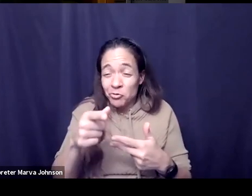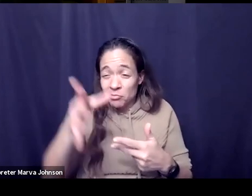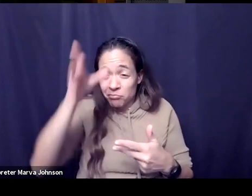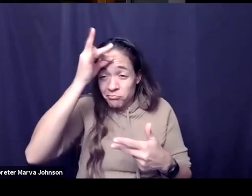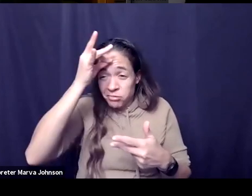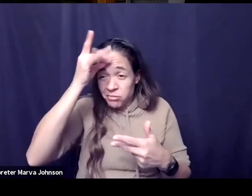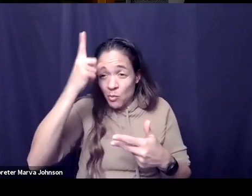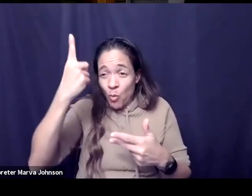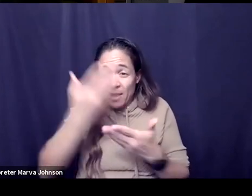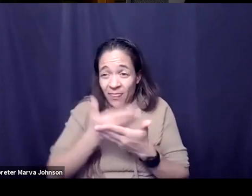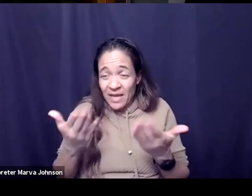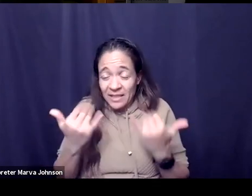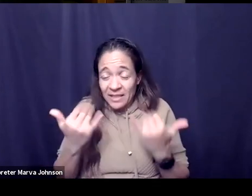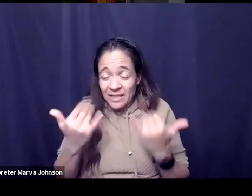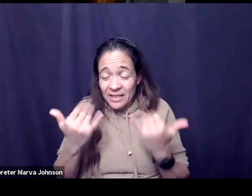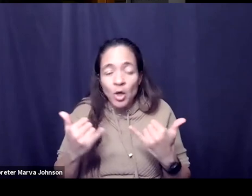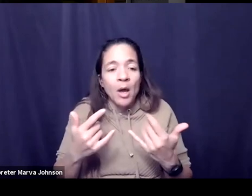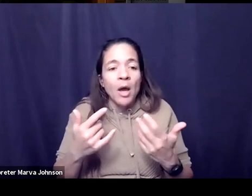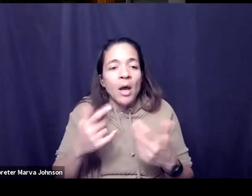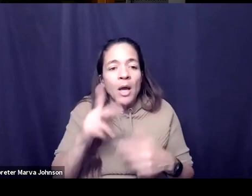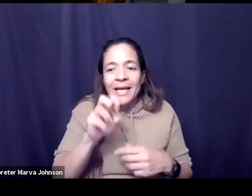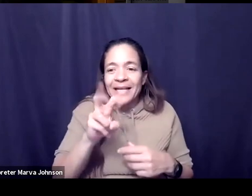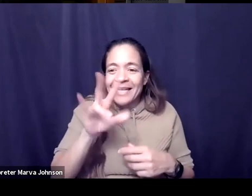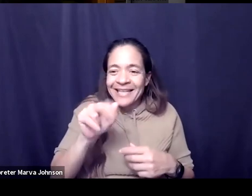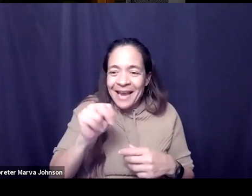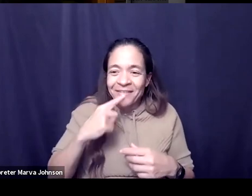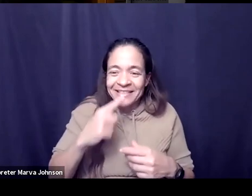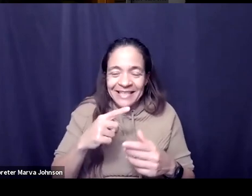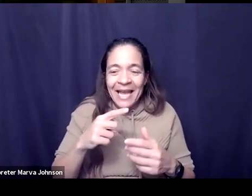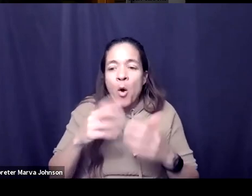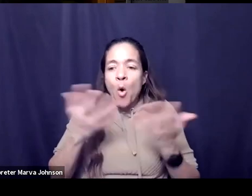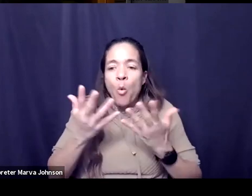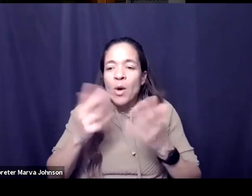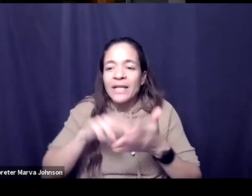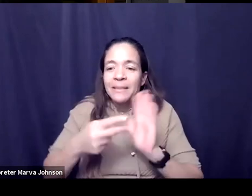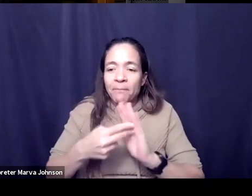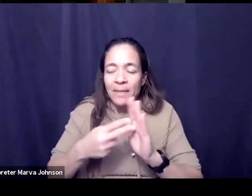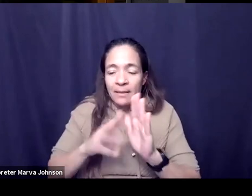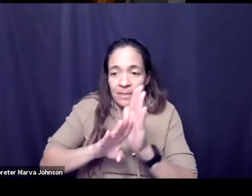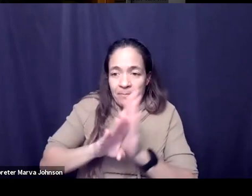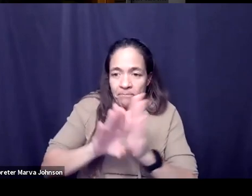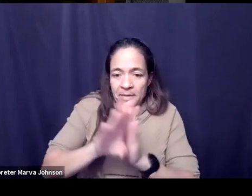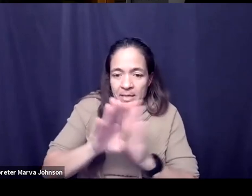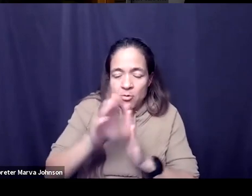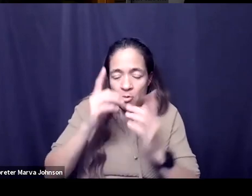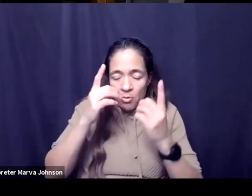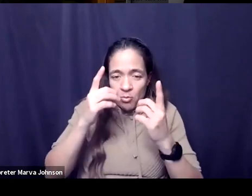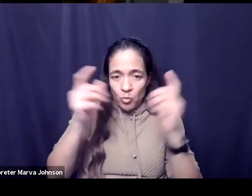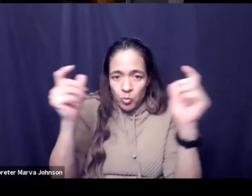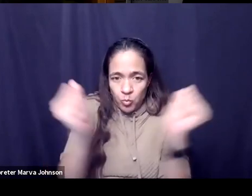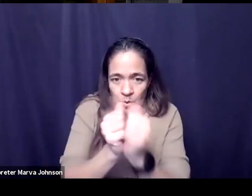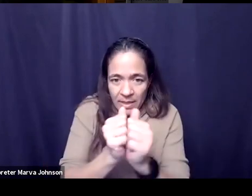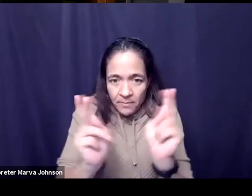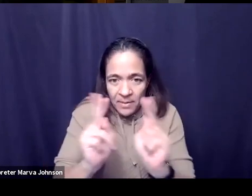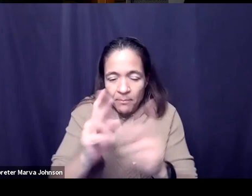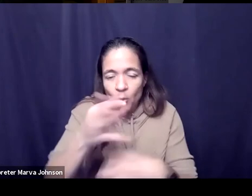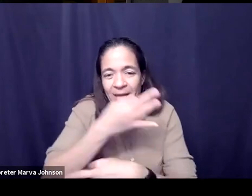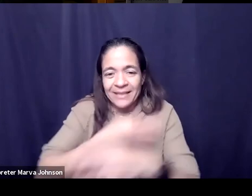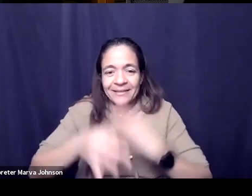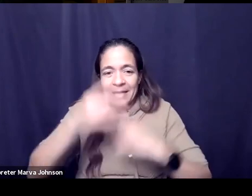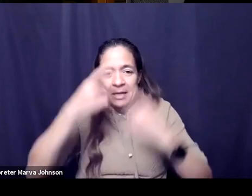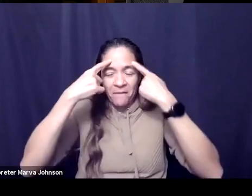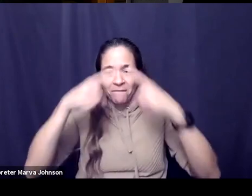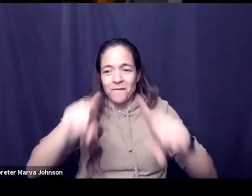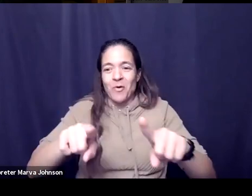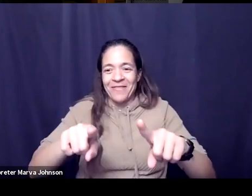kevin said what does it mean to like build with people not build for them just just how do i achieve this with others more than trying to do it for them or